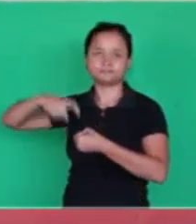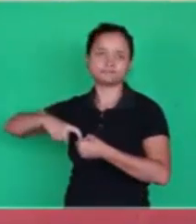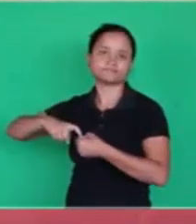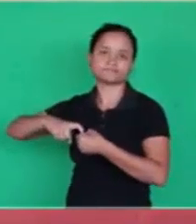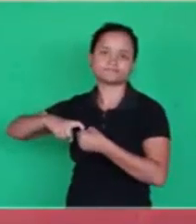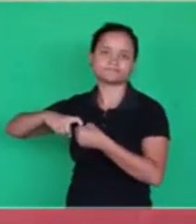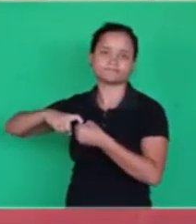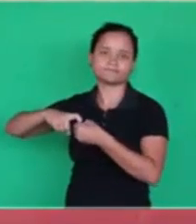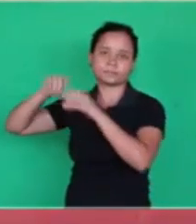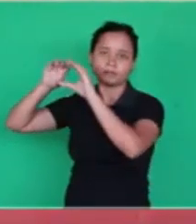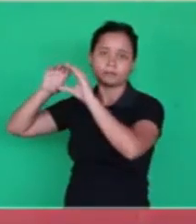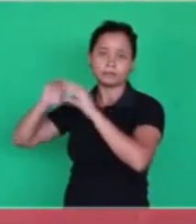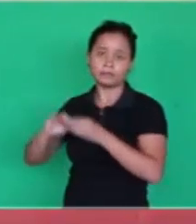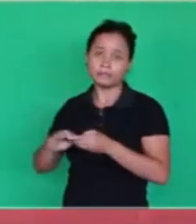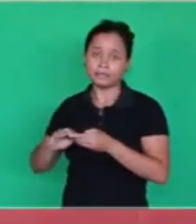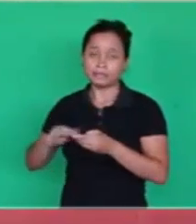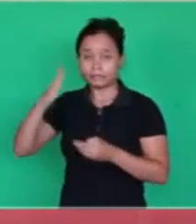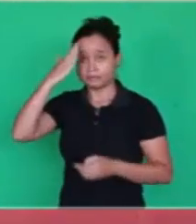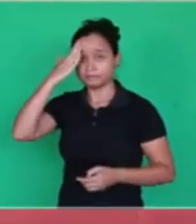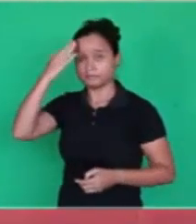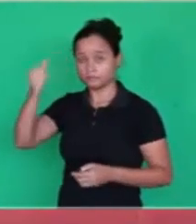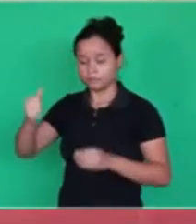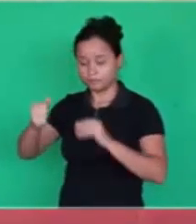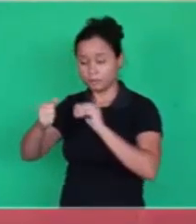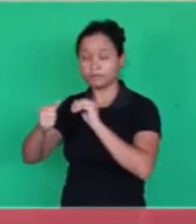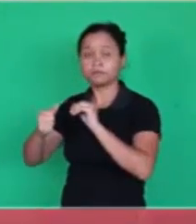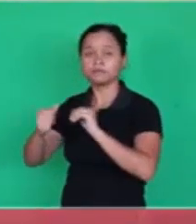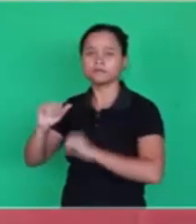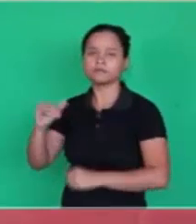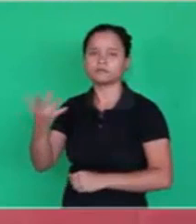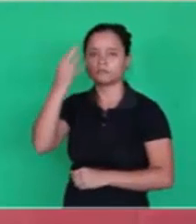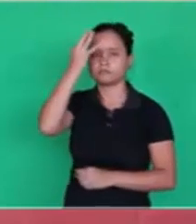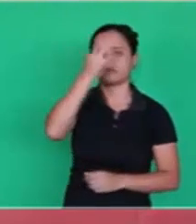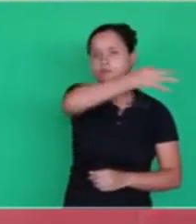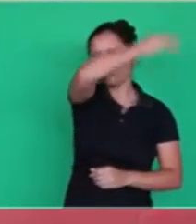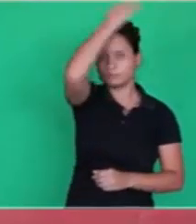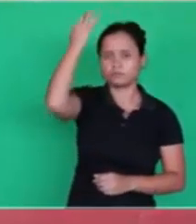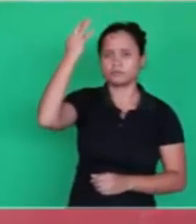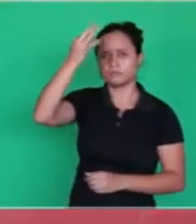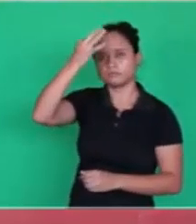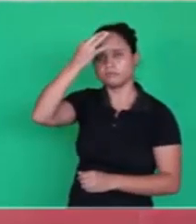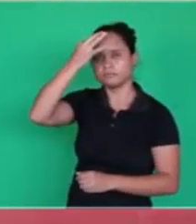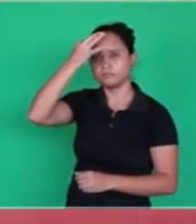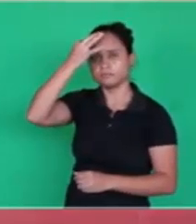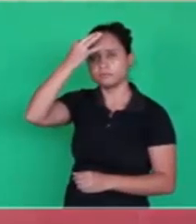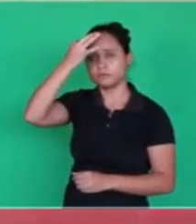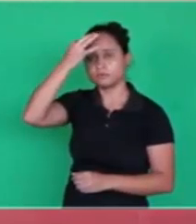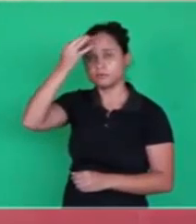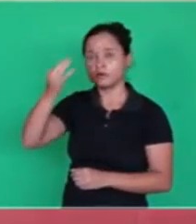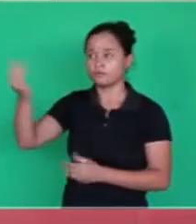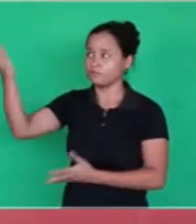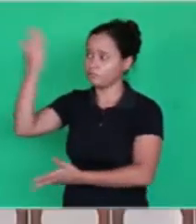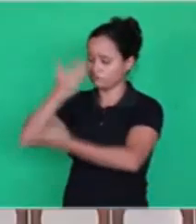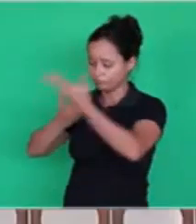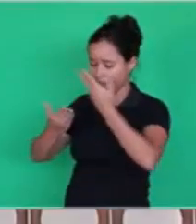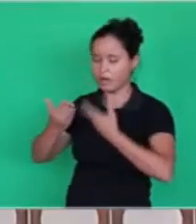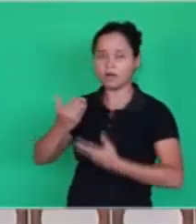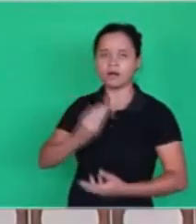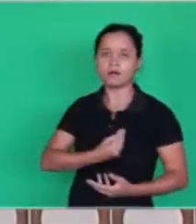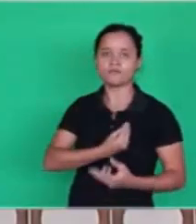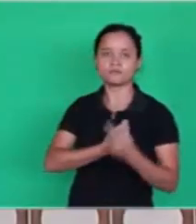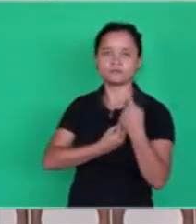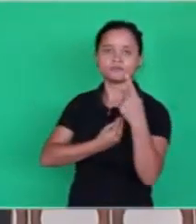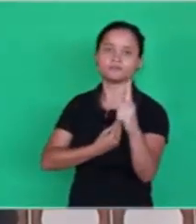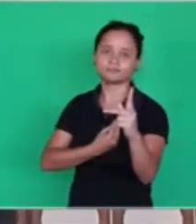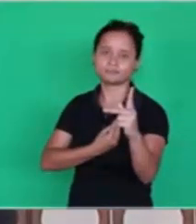his wisdom is given by the Holy Spirit. So the Holy Spirit was given to you, my brother. There is an evangelical